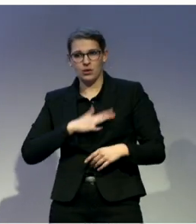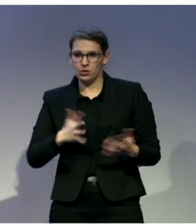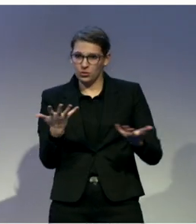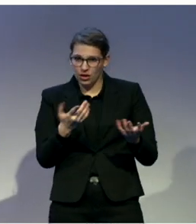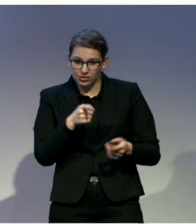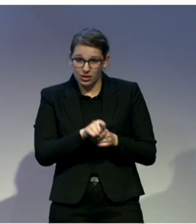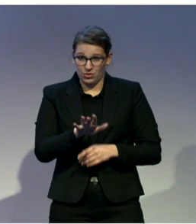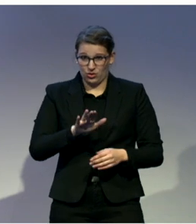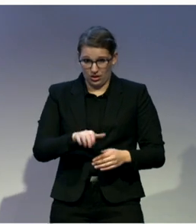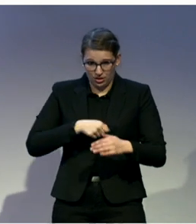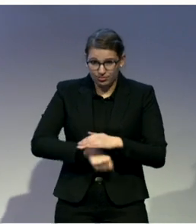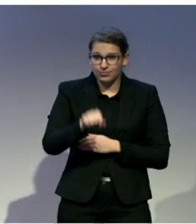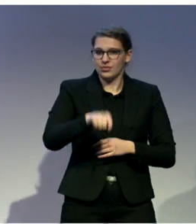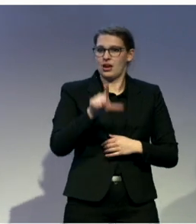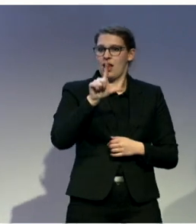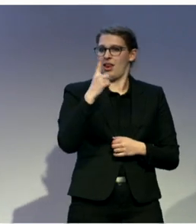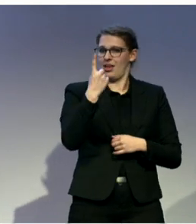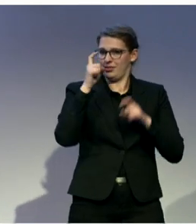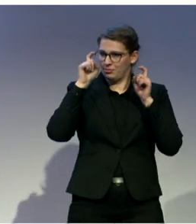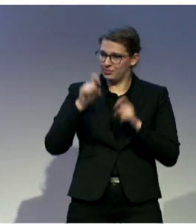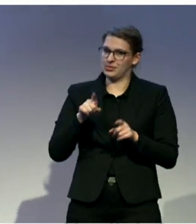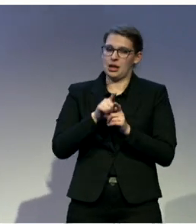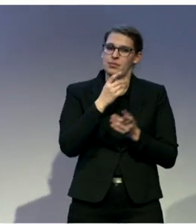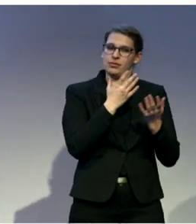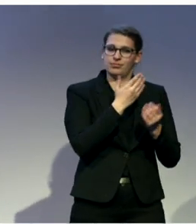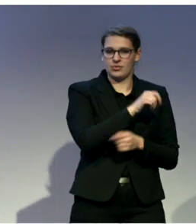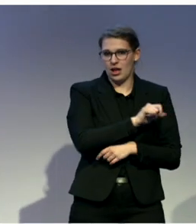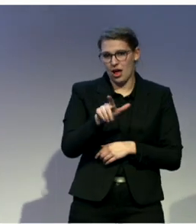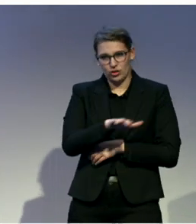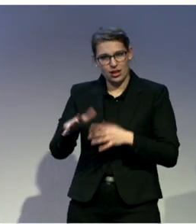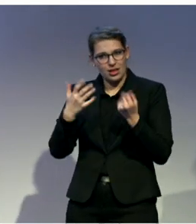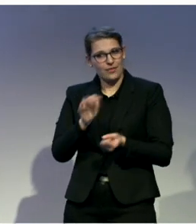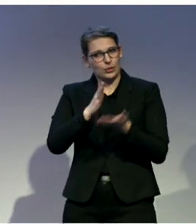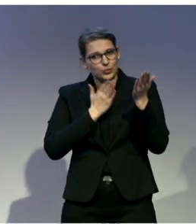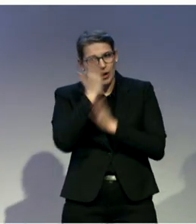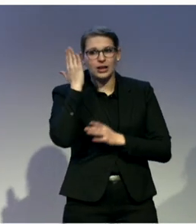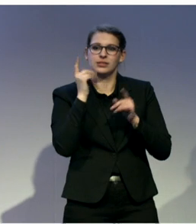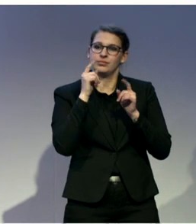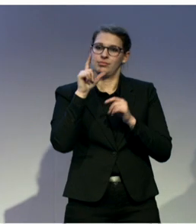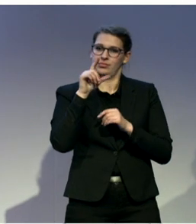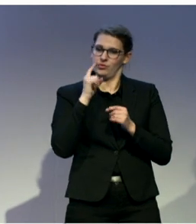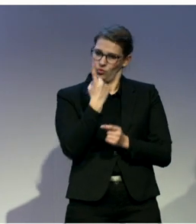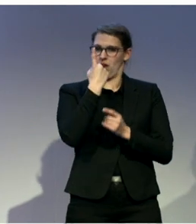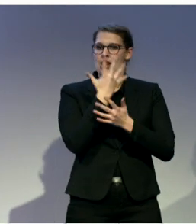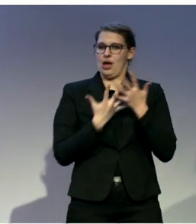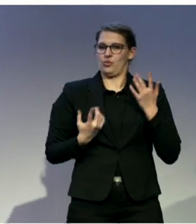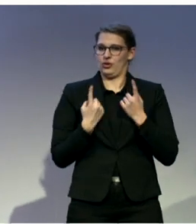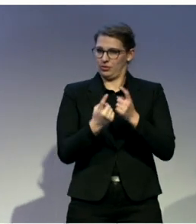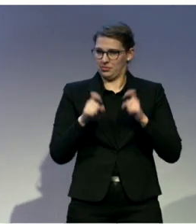language from birth on. Get the chance to acquire it as a first language. Develop a deaf identity and career.